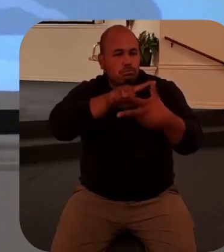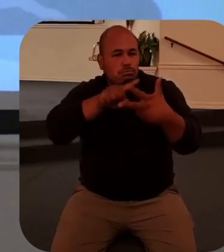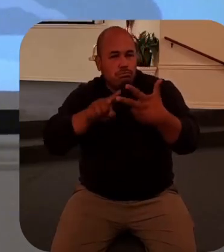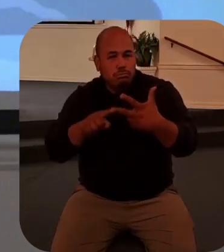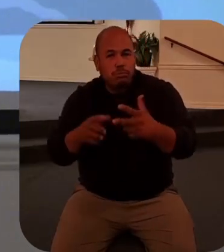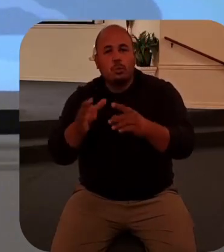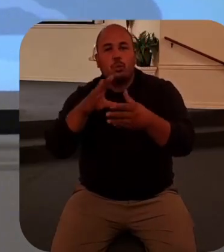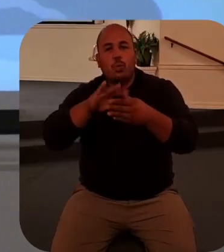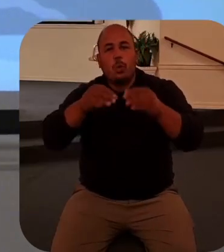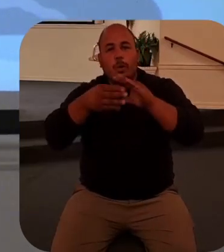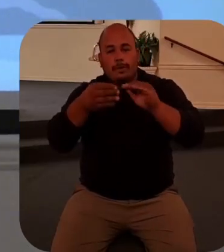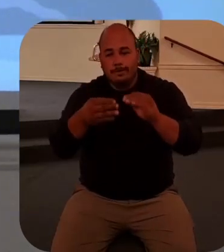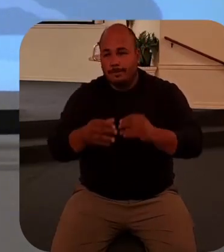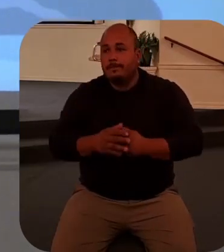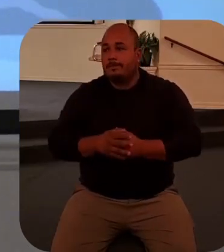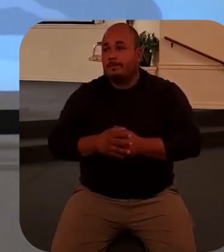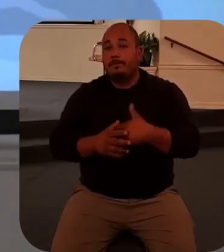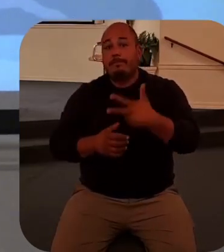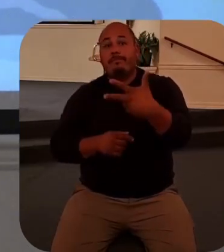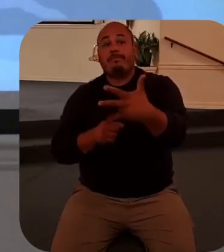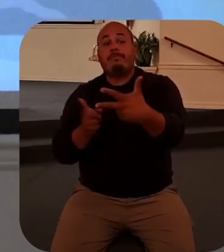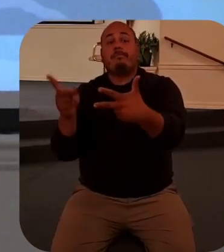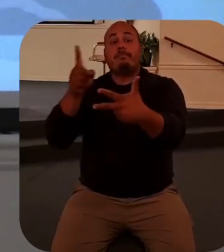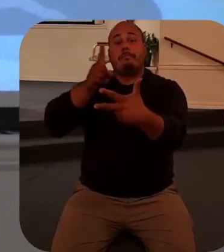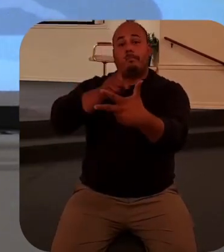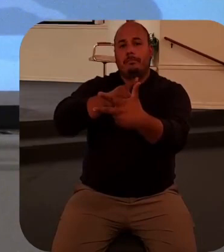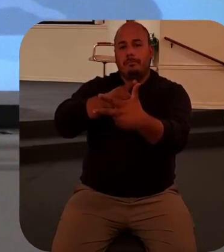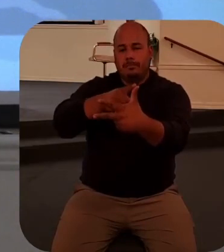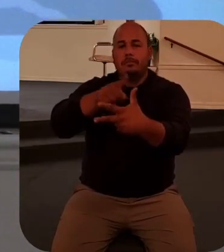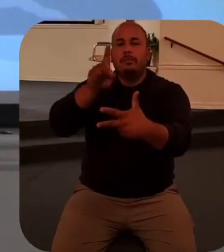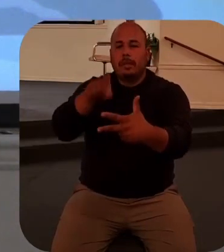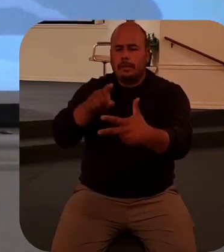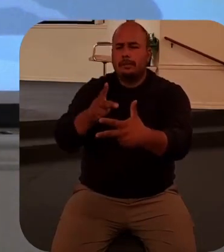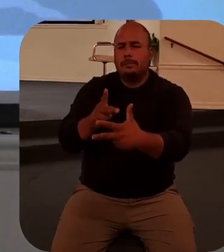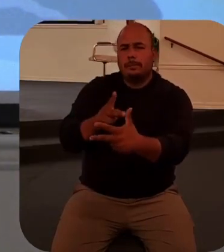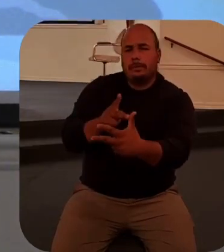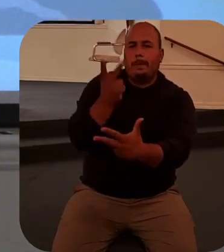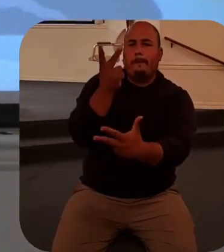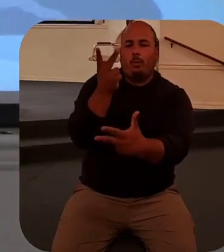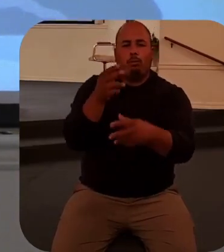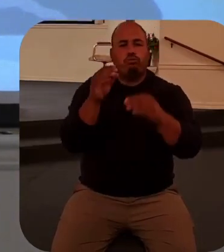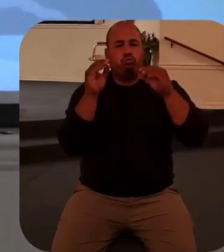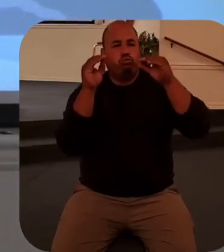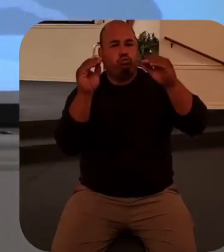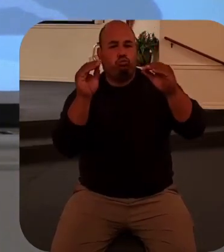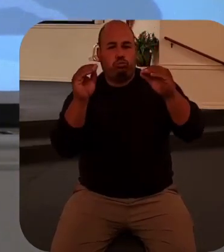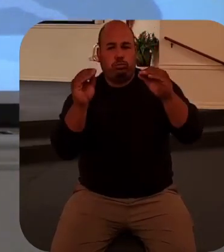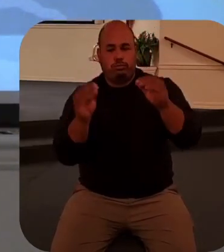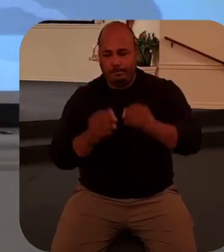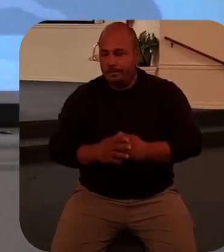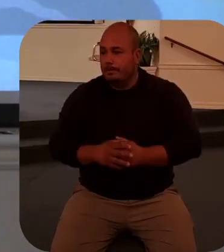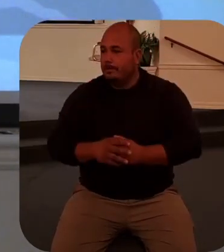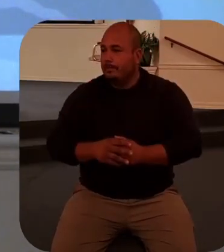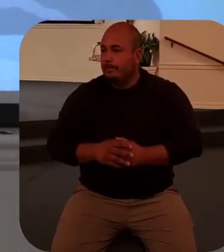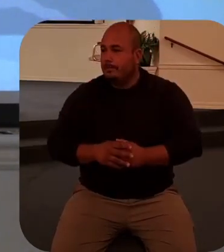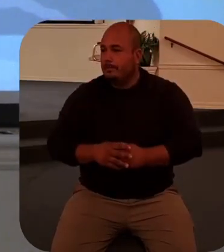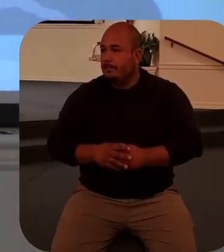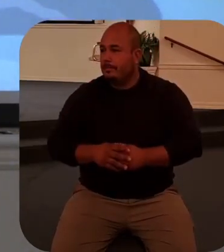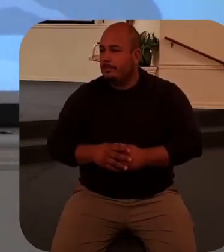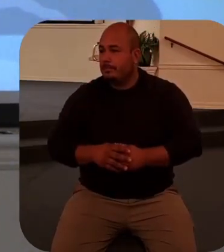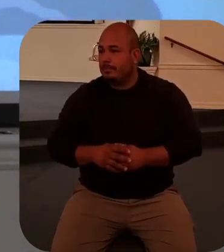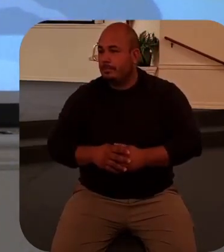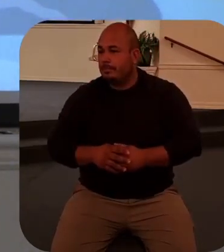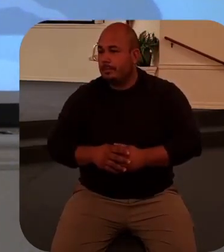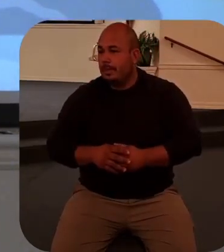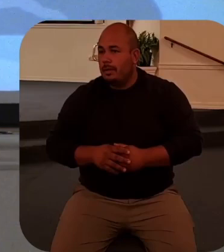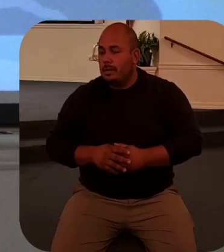that's this one. We could take many lessons from the story of the resurrection of Lazarus. We'll limit ourselves to two in this